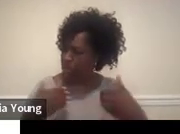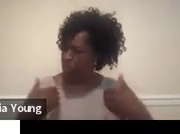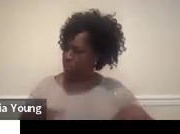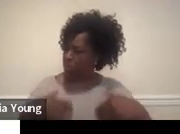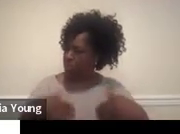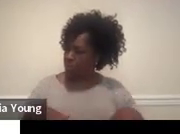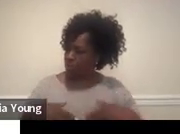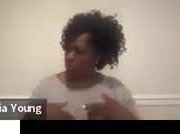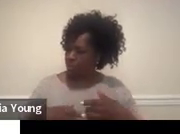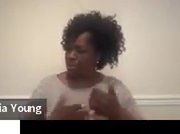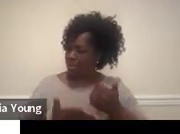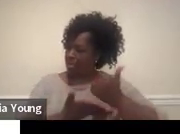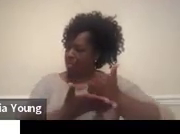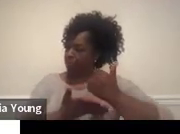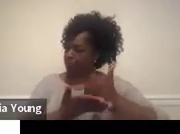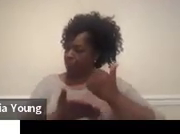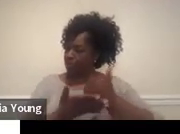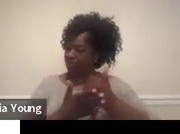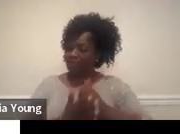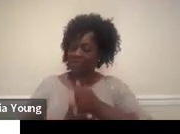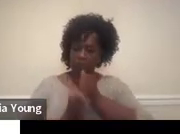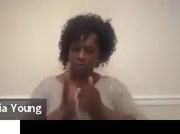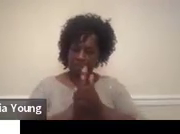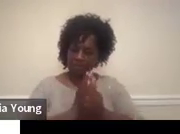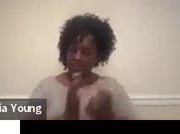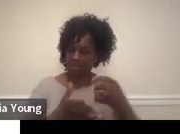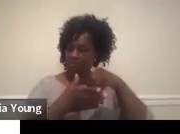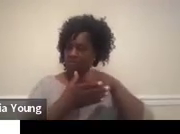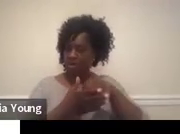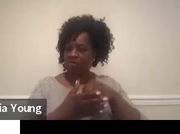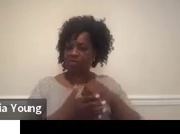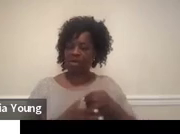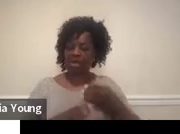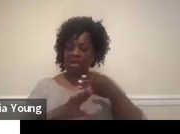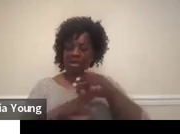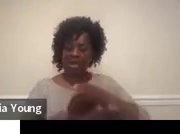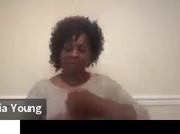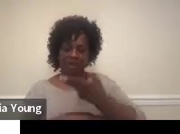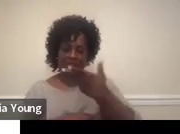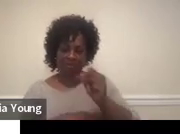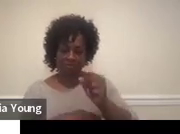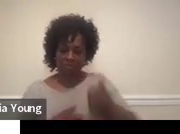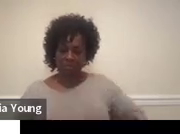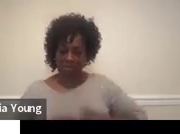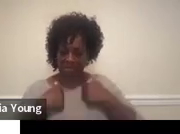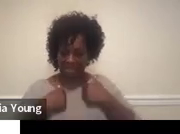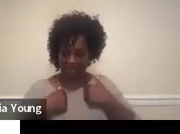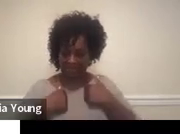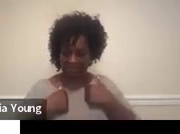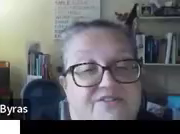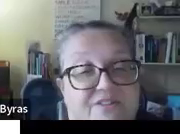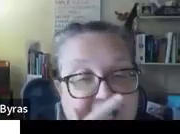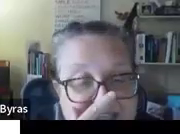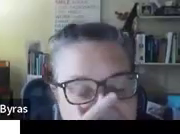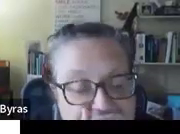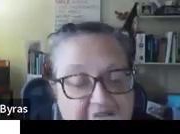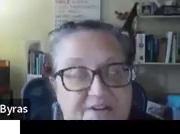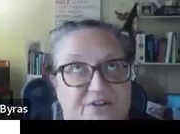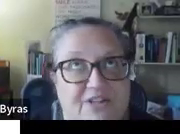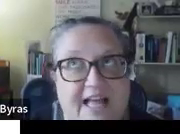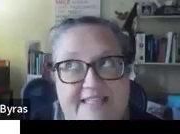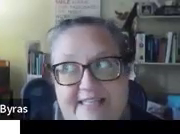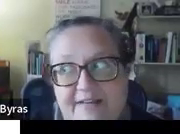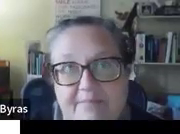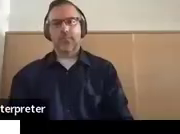helpful for him in post-secondary life, and you can see that by adding that bolded, underlined,